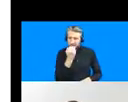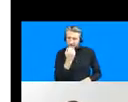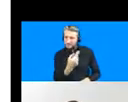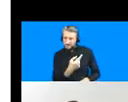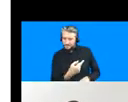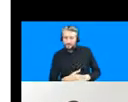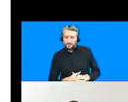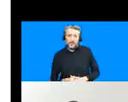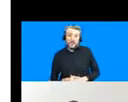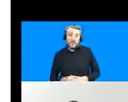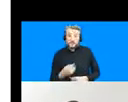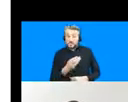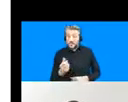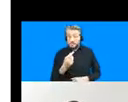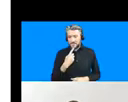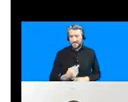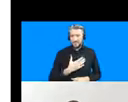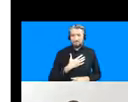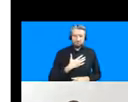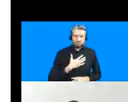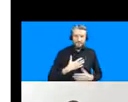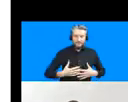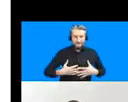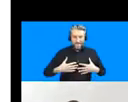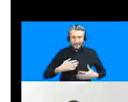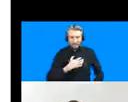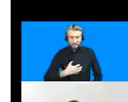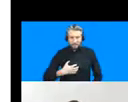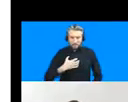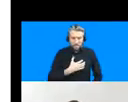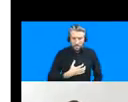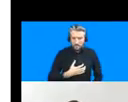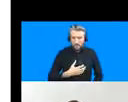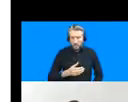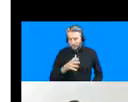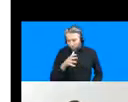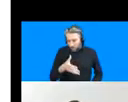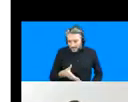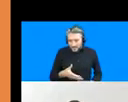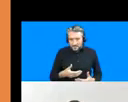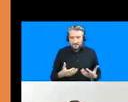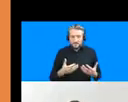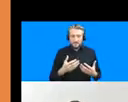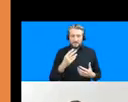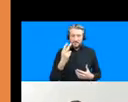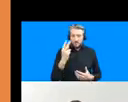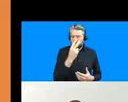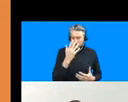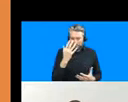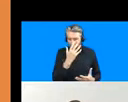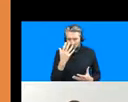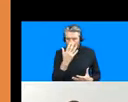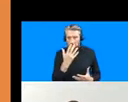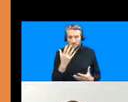with blurred vision dizziness muscle weakness and you know poor quality of sleep so in the